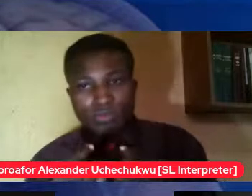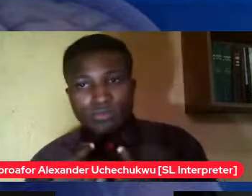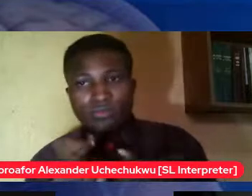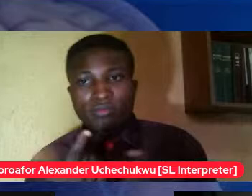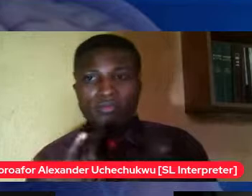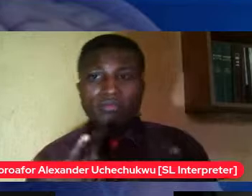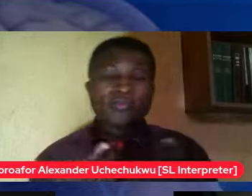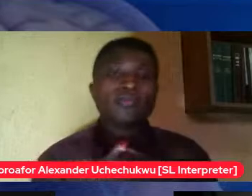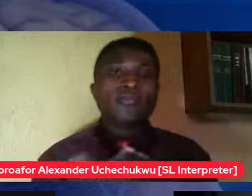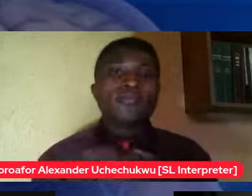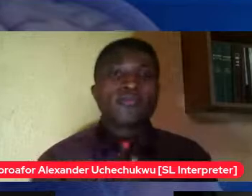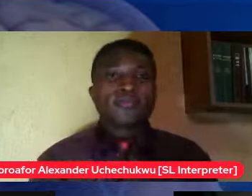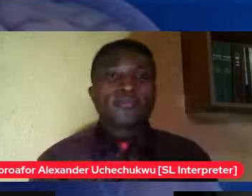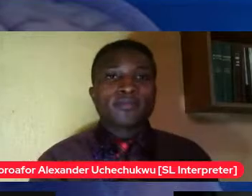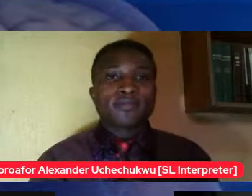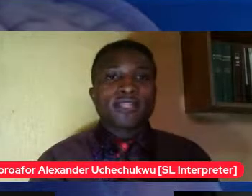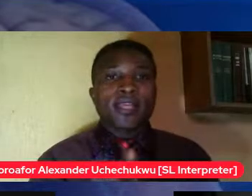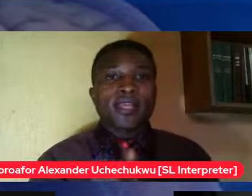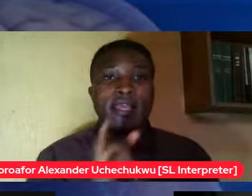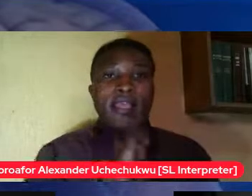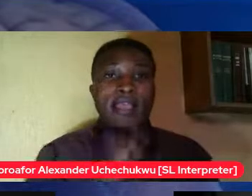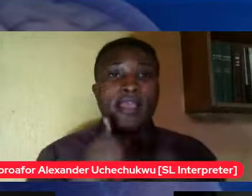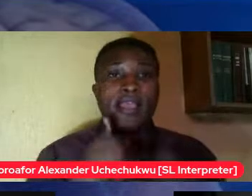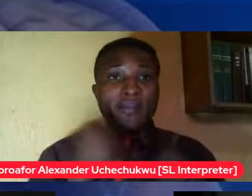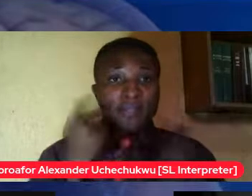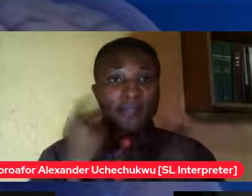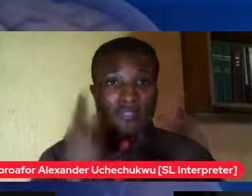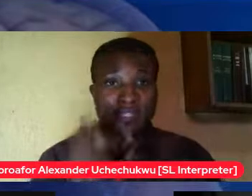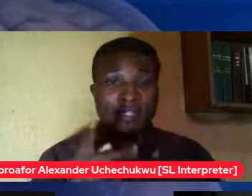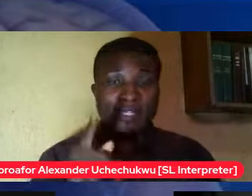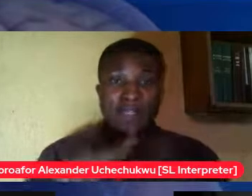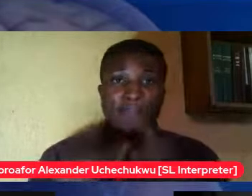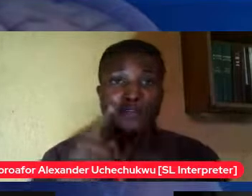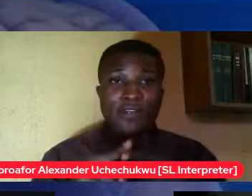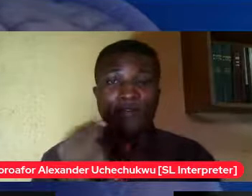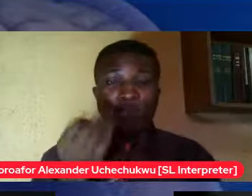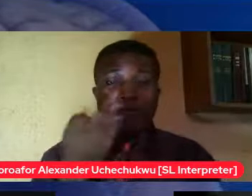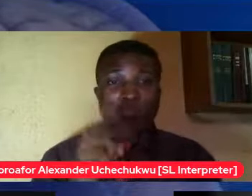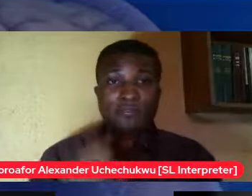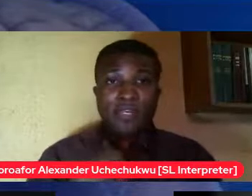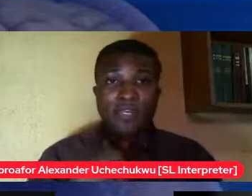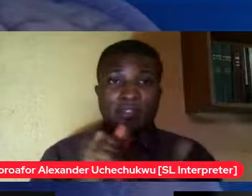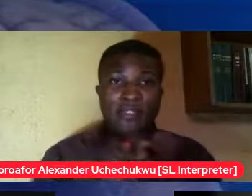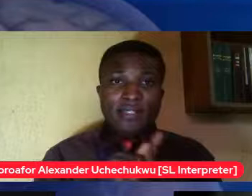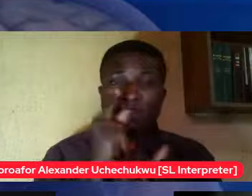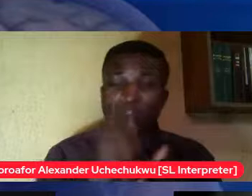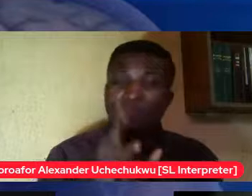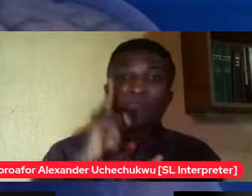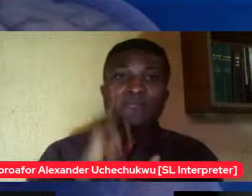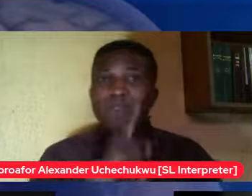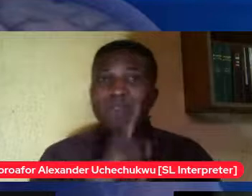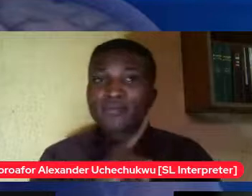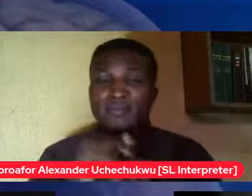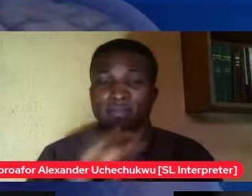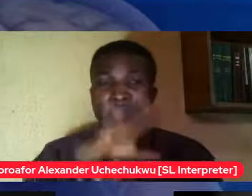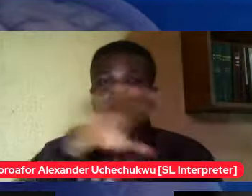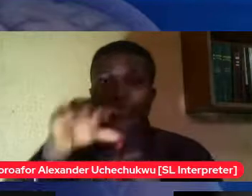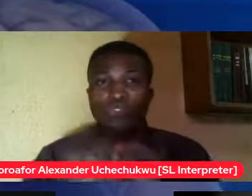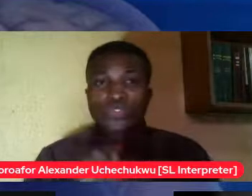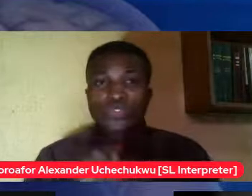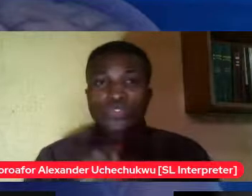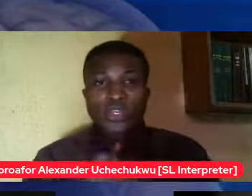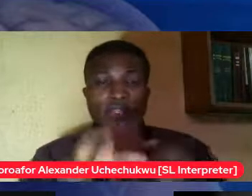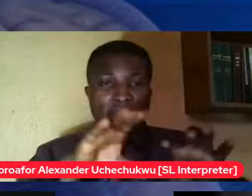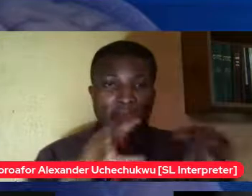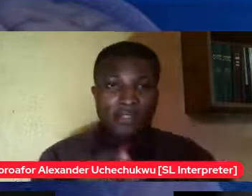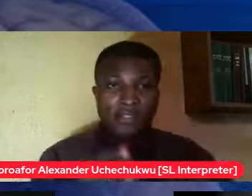broken that she had to join a painting class now she paints portraits too the kind of talent that came from my heartbreak she paints